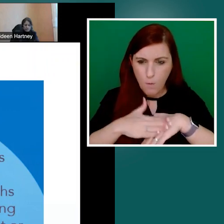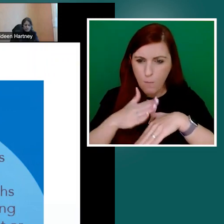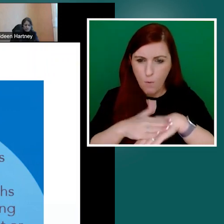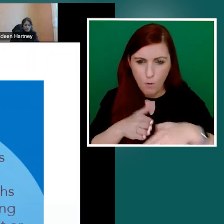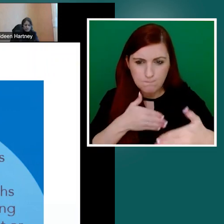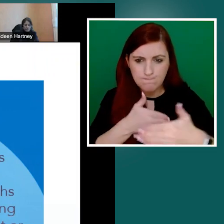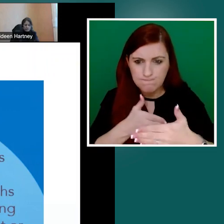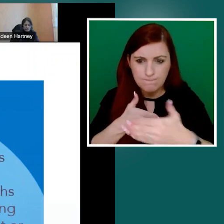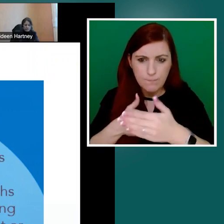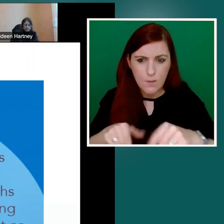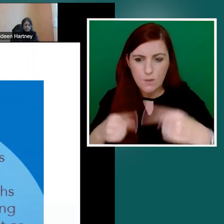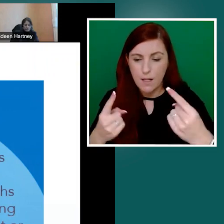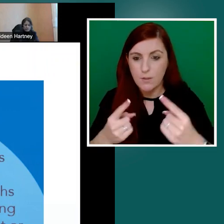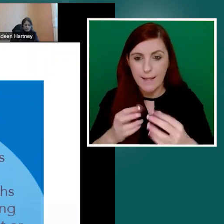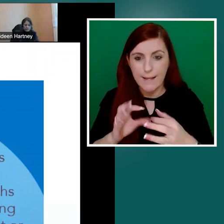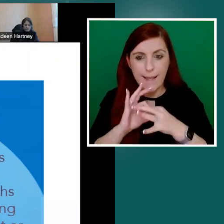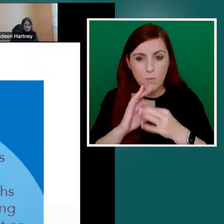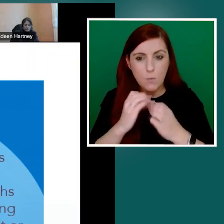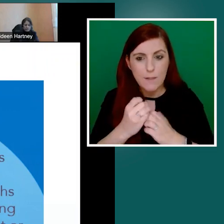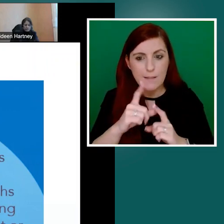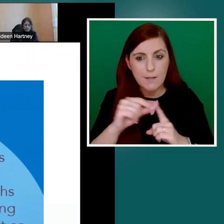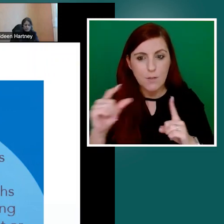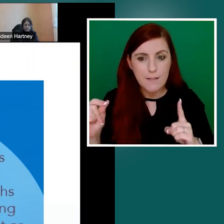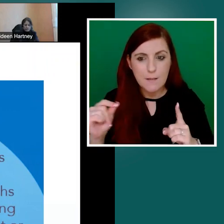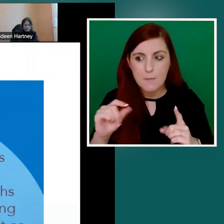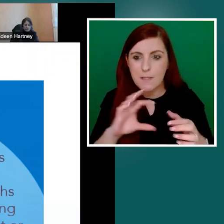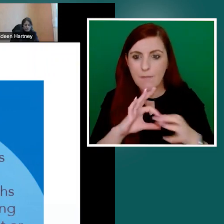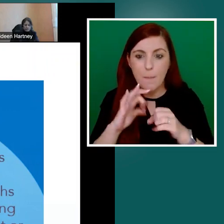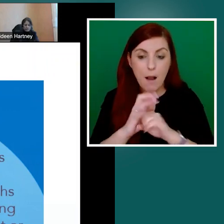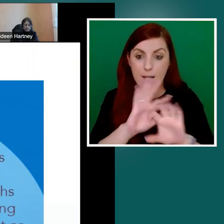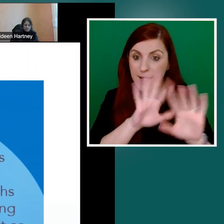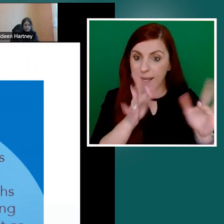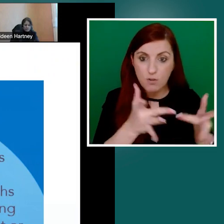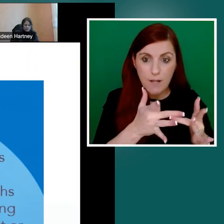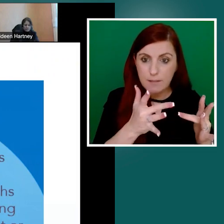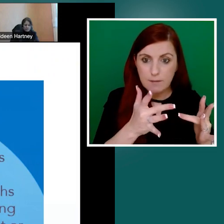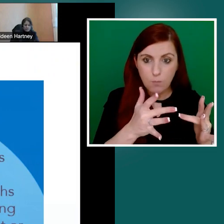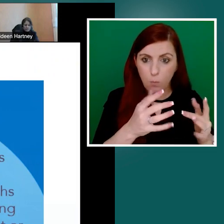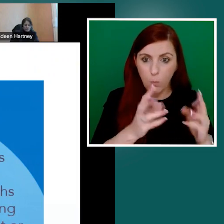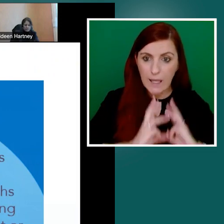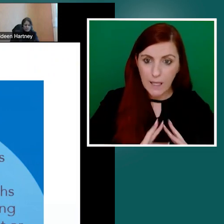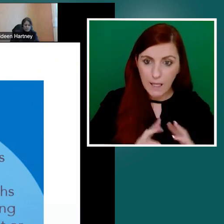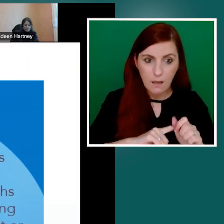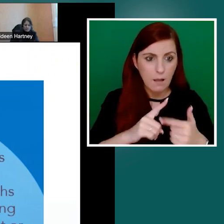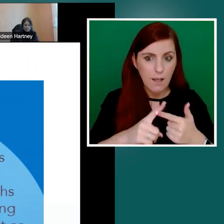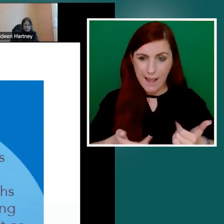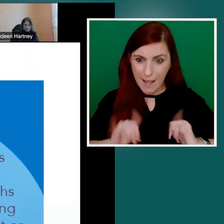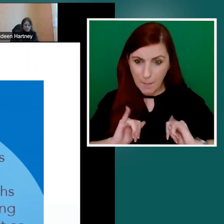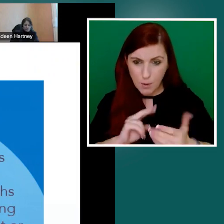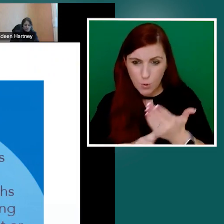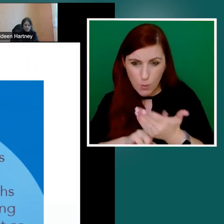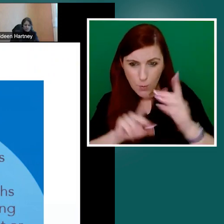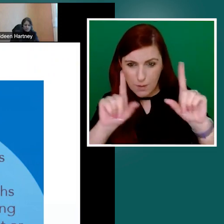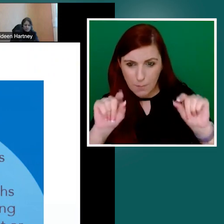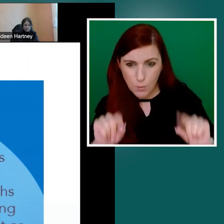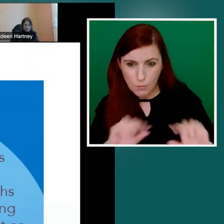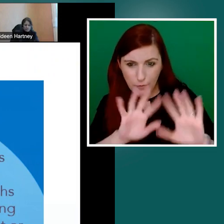engaging digitally, particularly with connectivity challenges, capability challenges, and then,